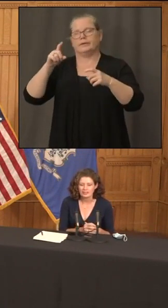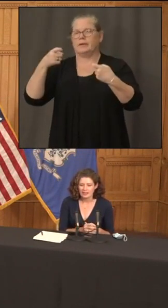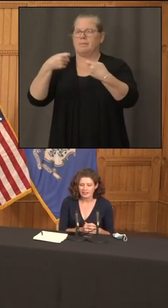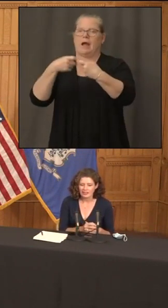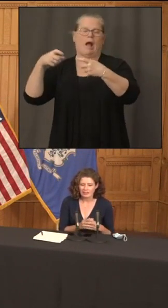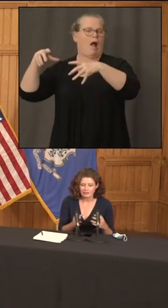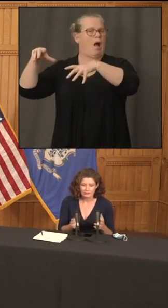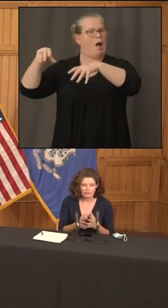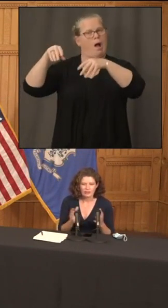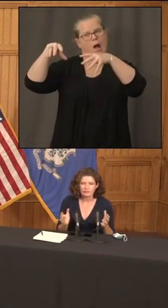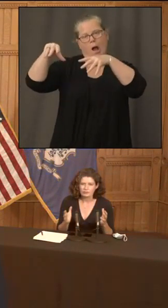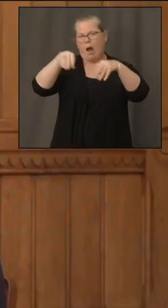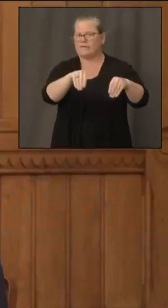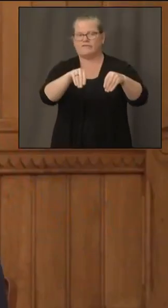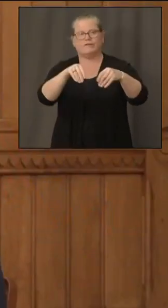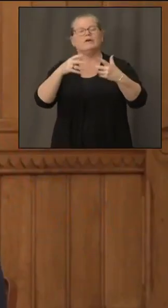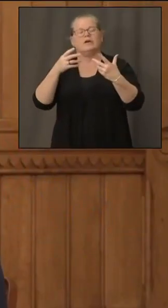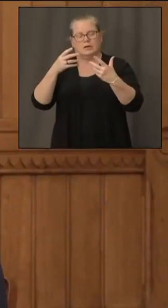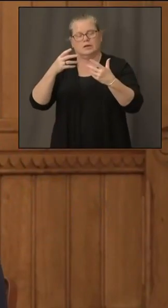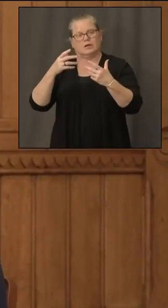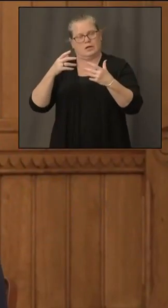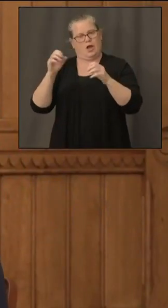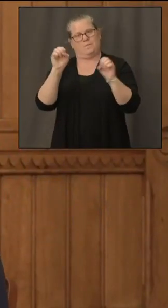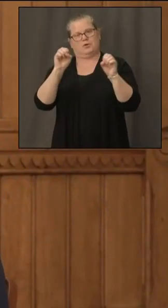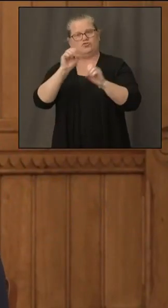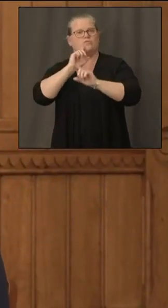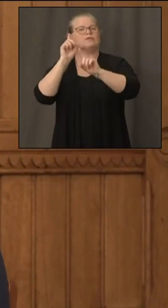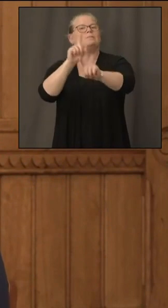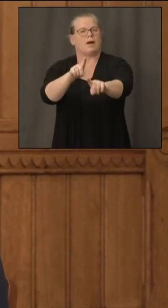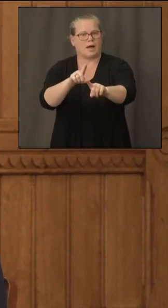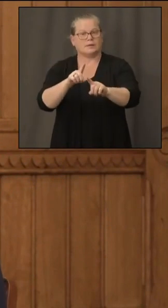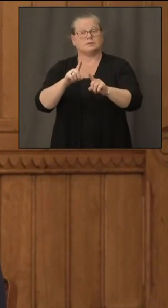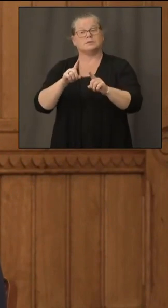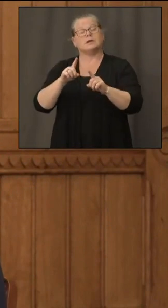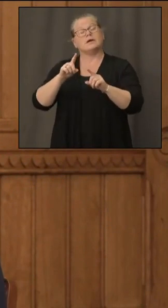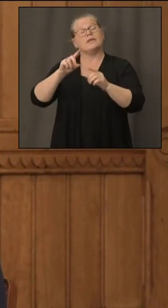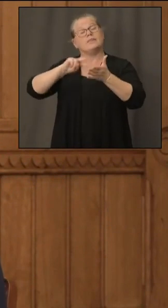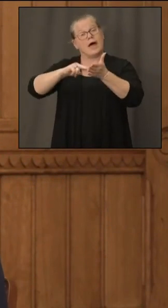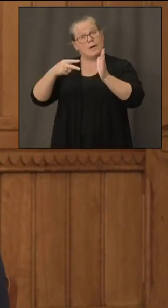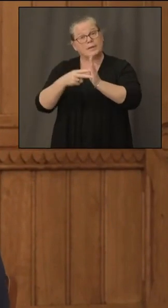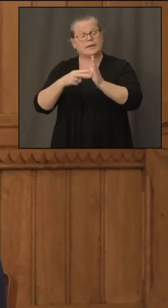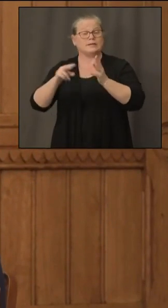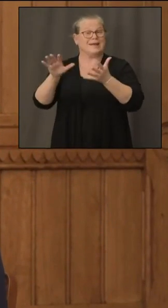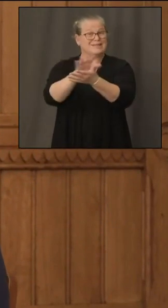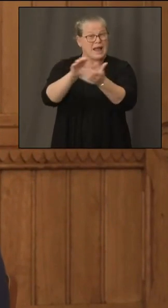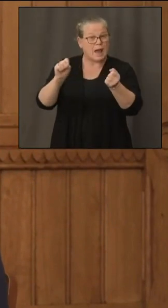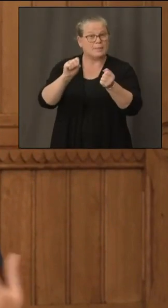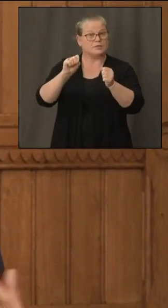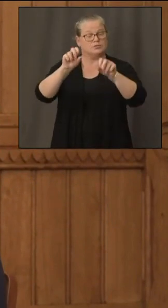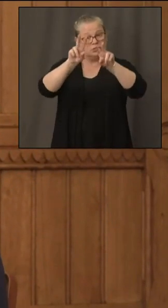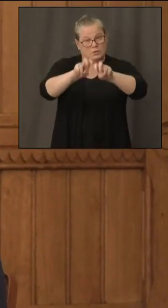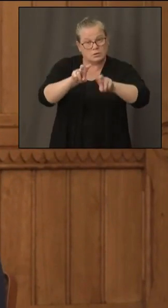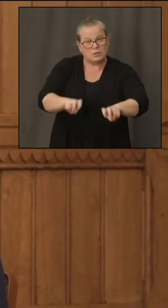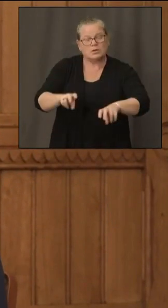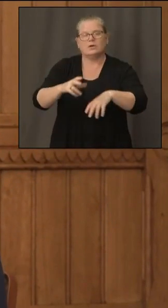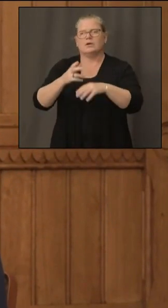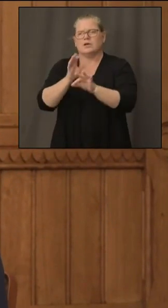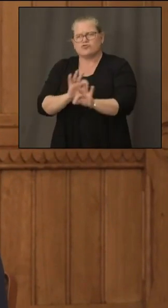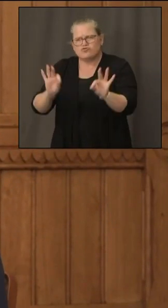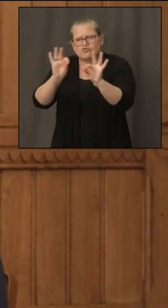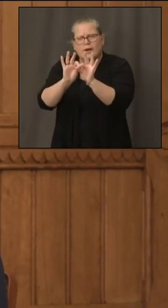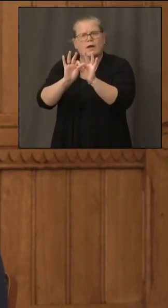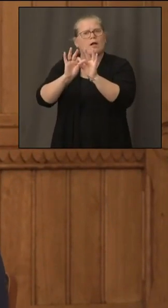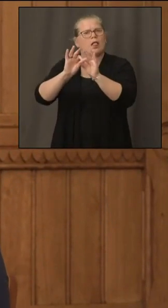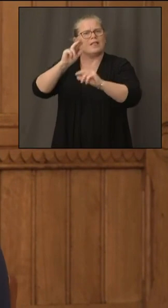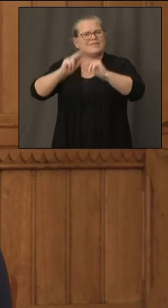plan and that involves first assessing the damage addressing critical facilities and within a reasonable period of time